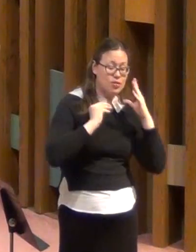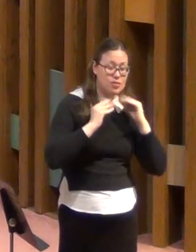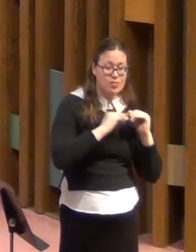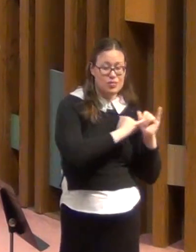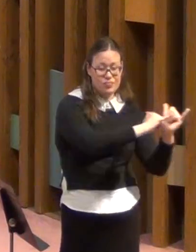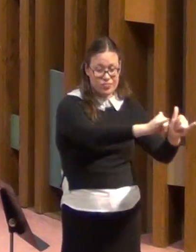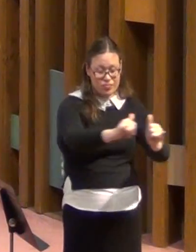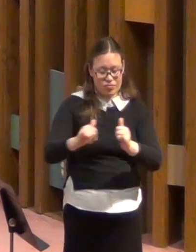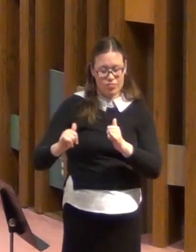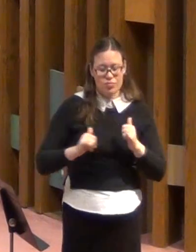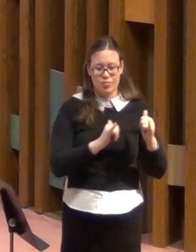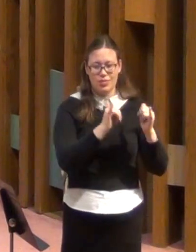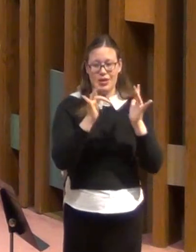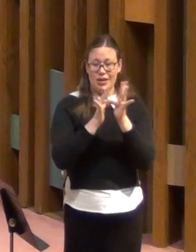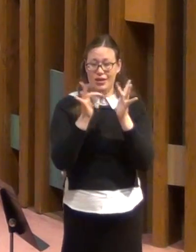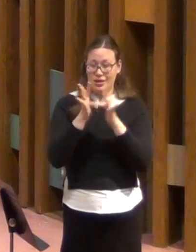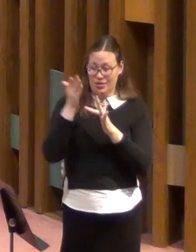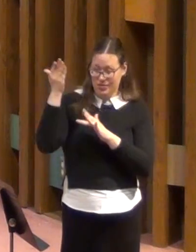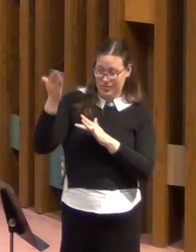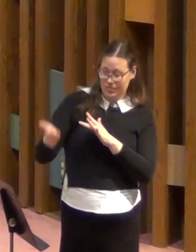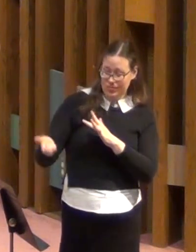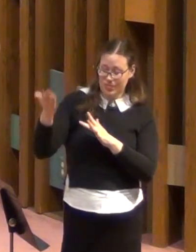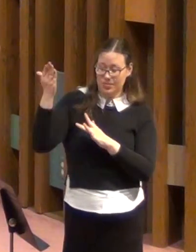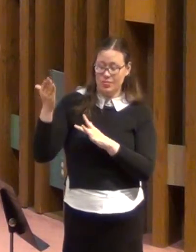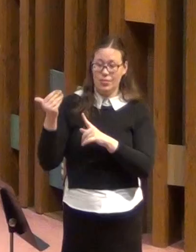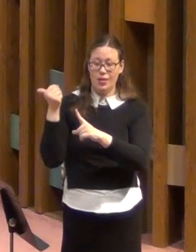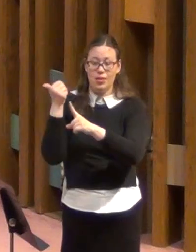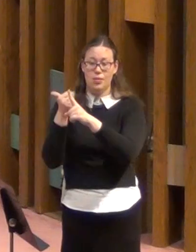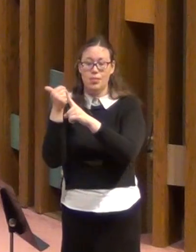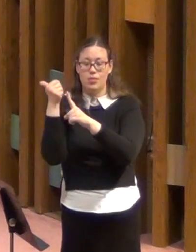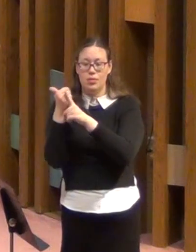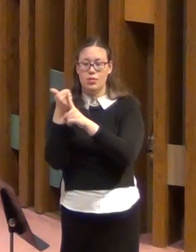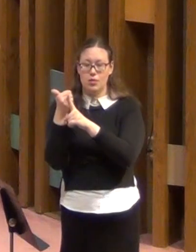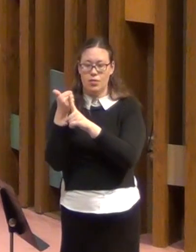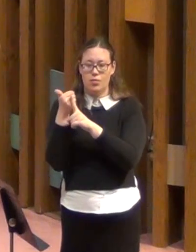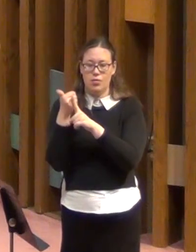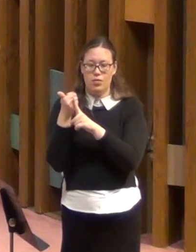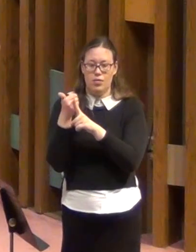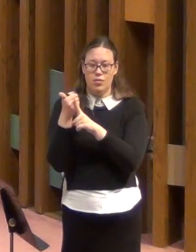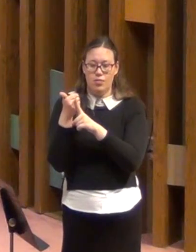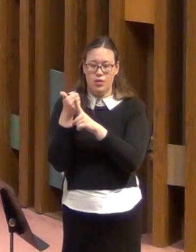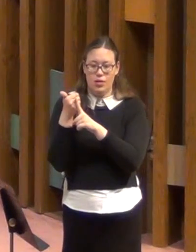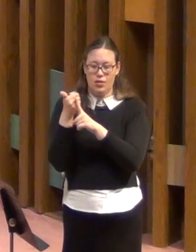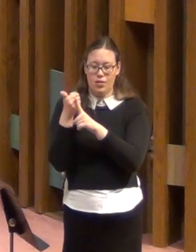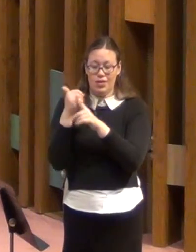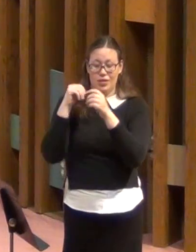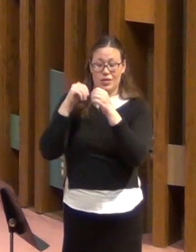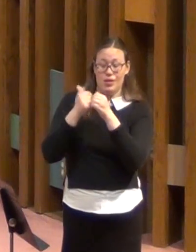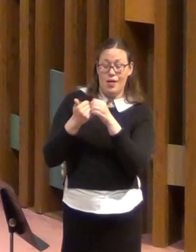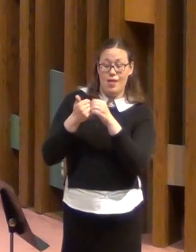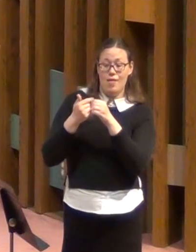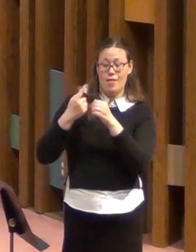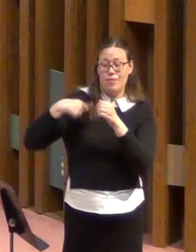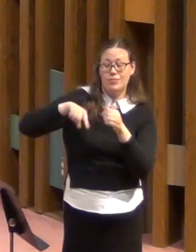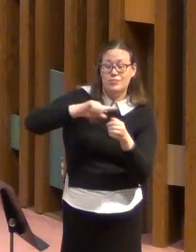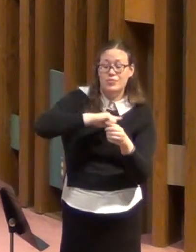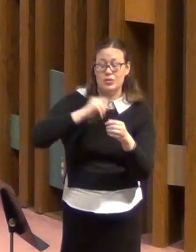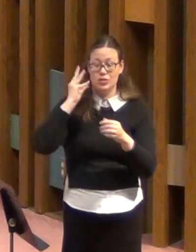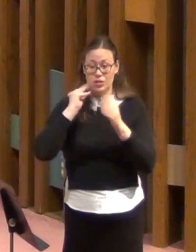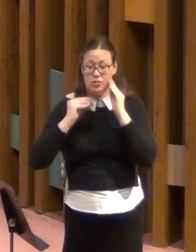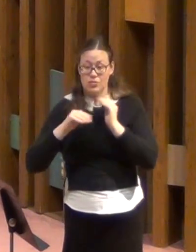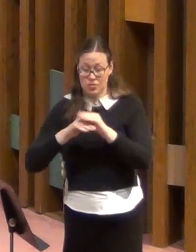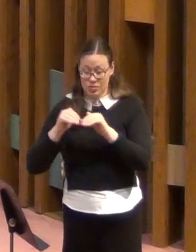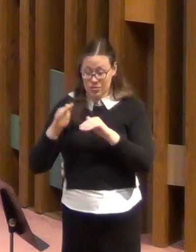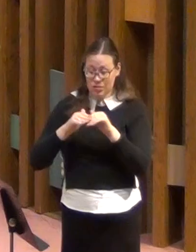Jesus is the source of all comfort. We notice also